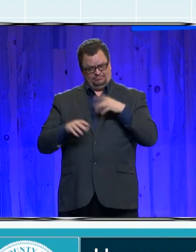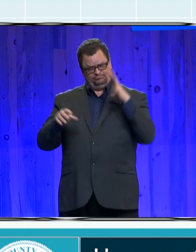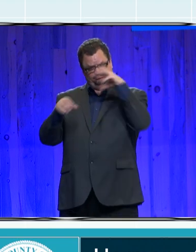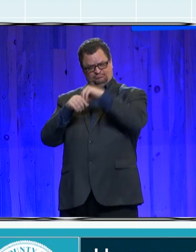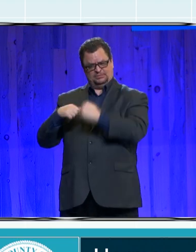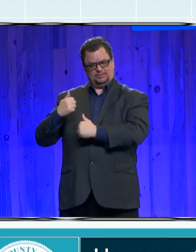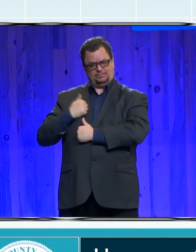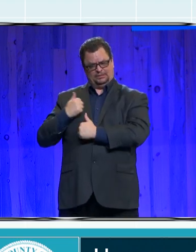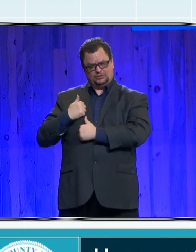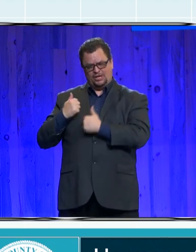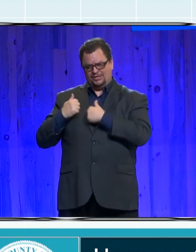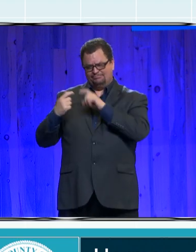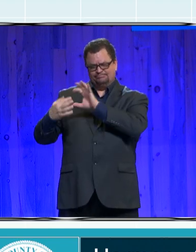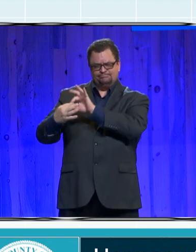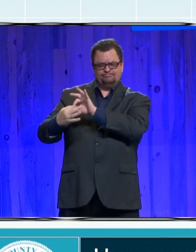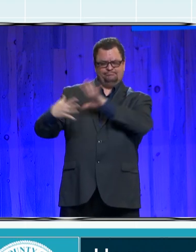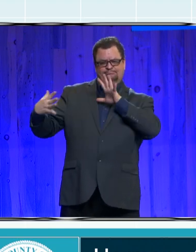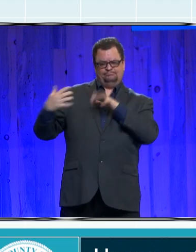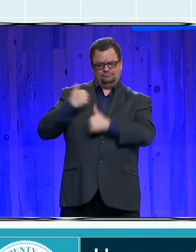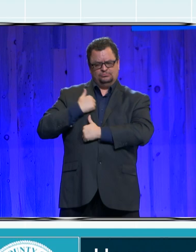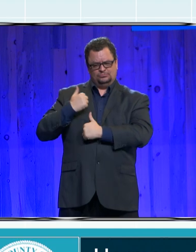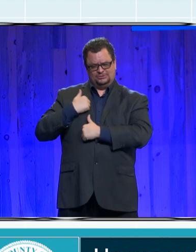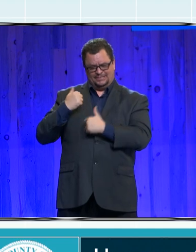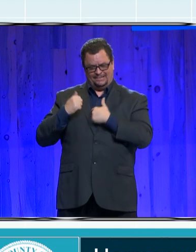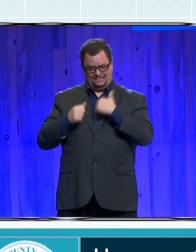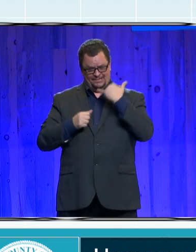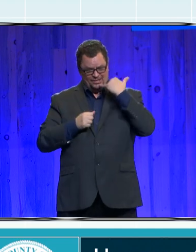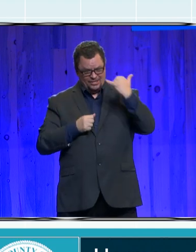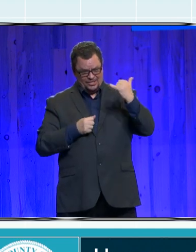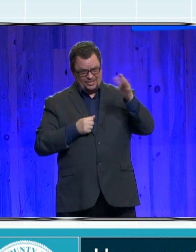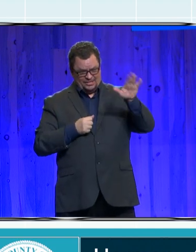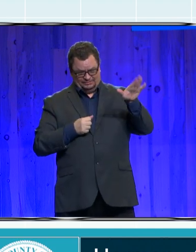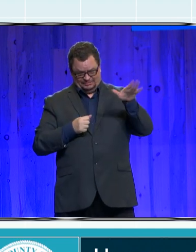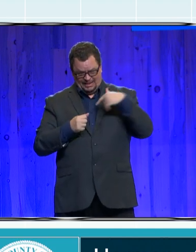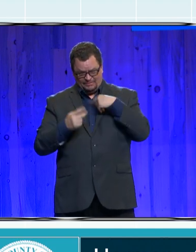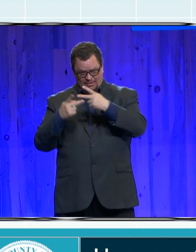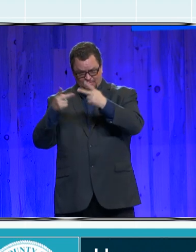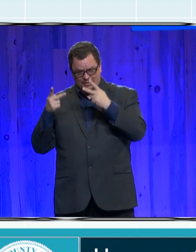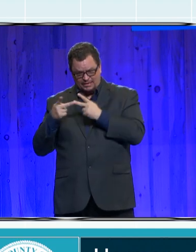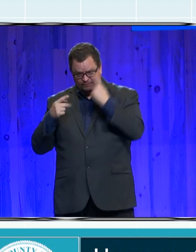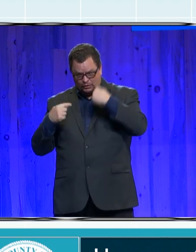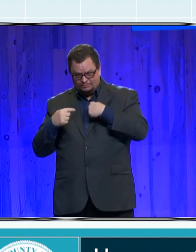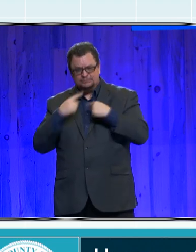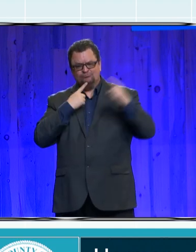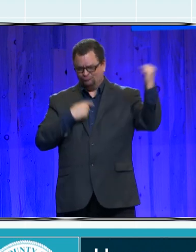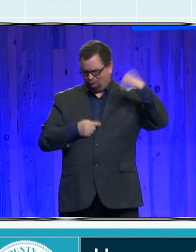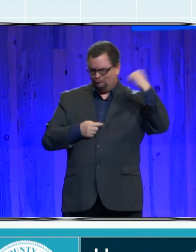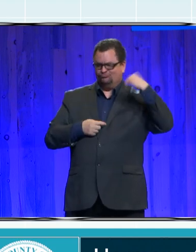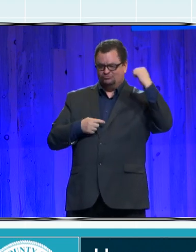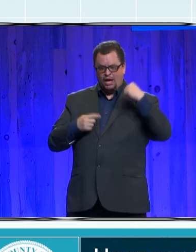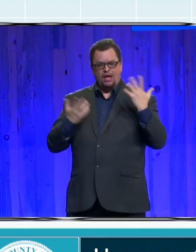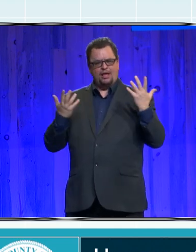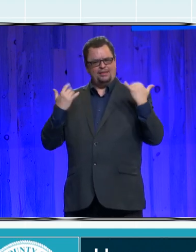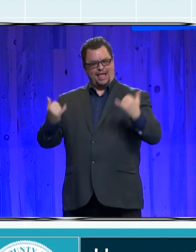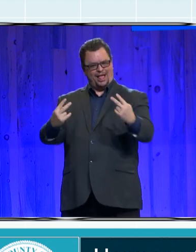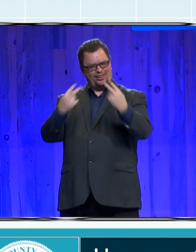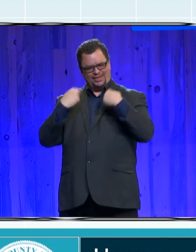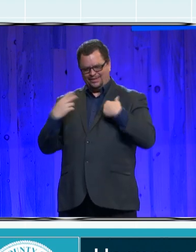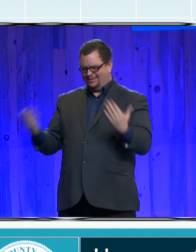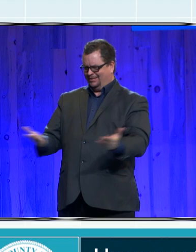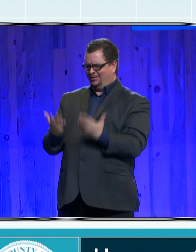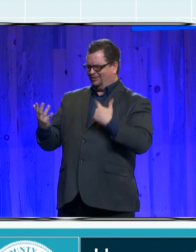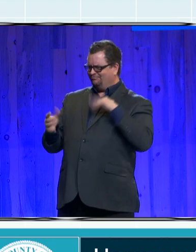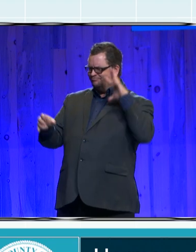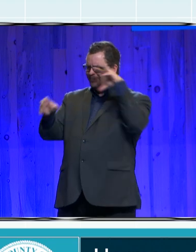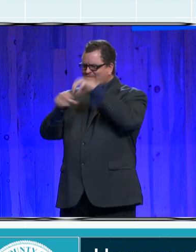absolutely. They found a spot for me. And here I am. I'm here with Hope and Home. I just recently finished